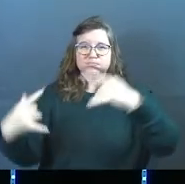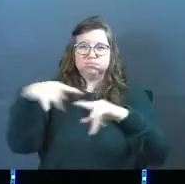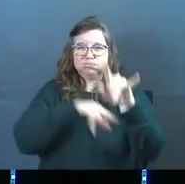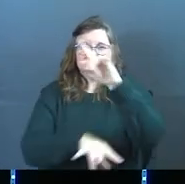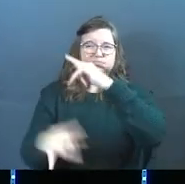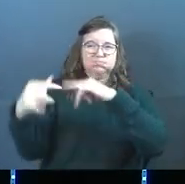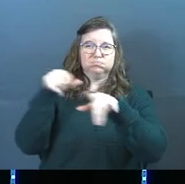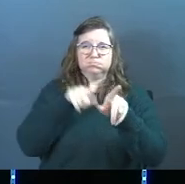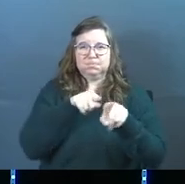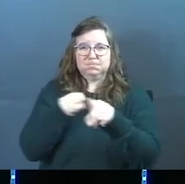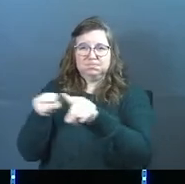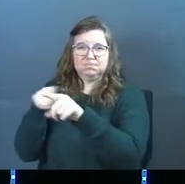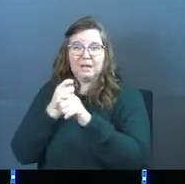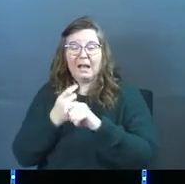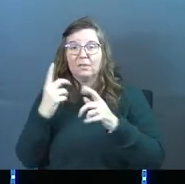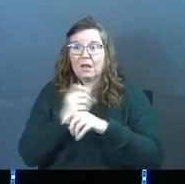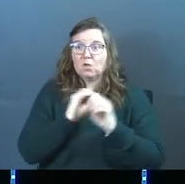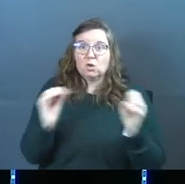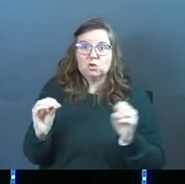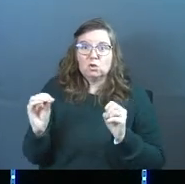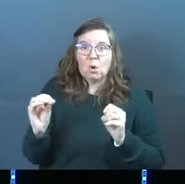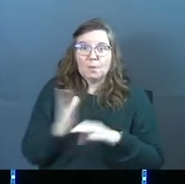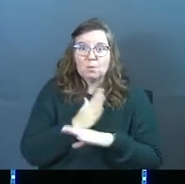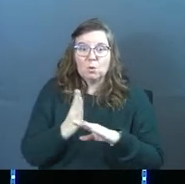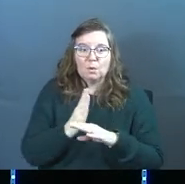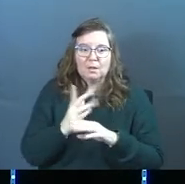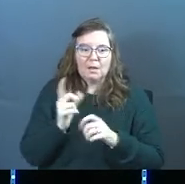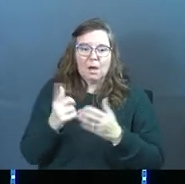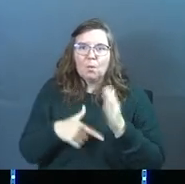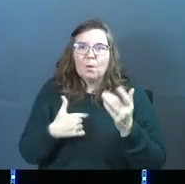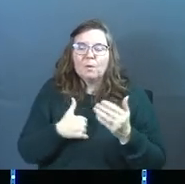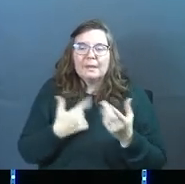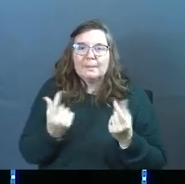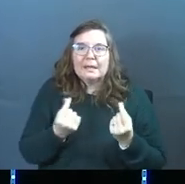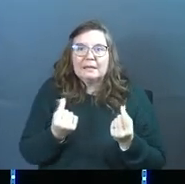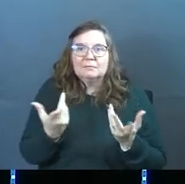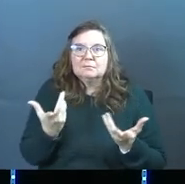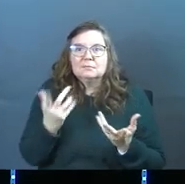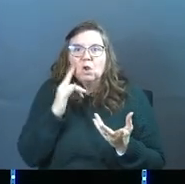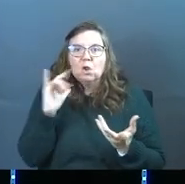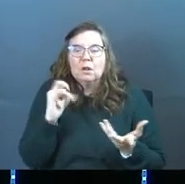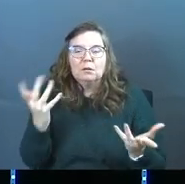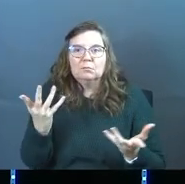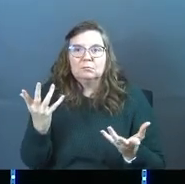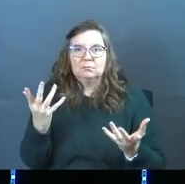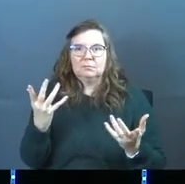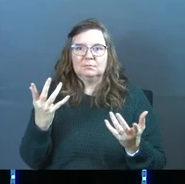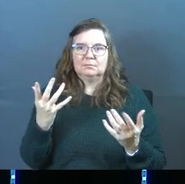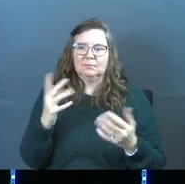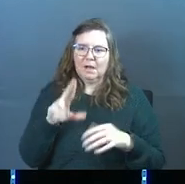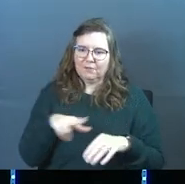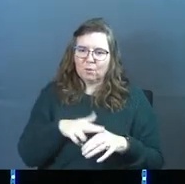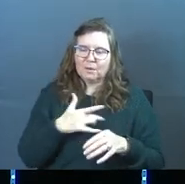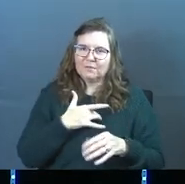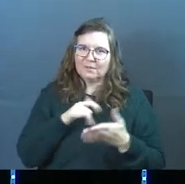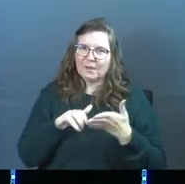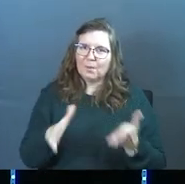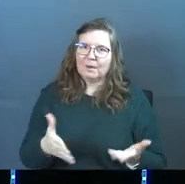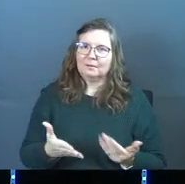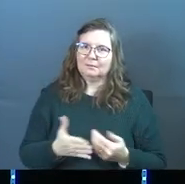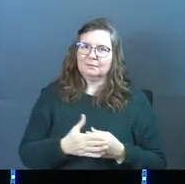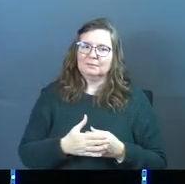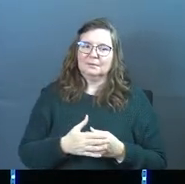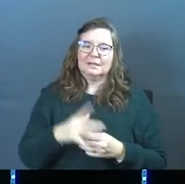and they get victory and there's no John Williams score coming up behind like, what would that even be? Of course they felt the way that they did.